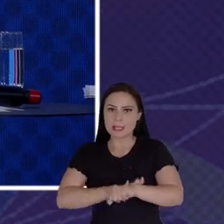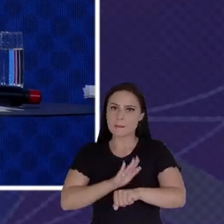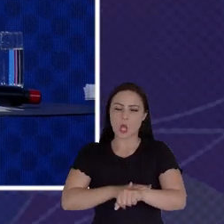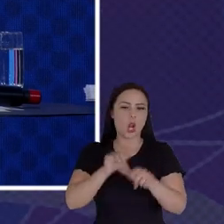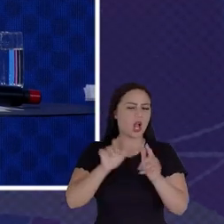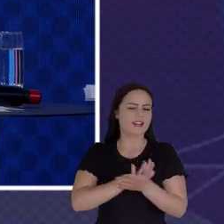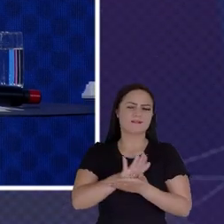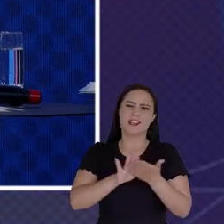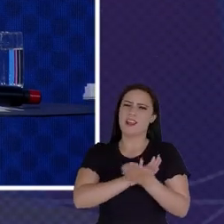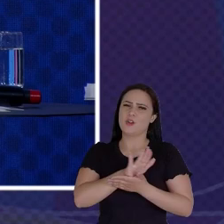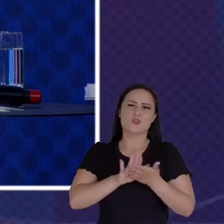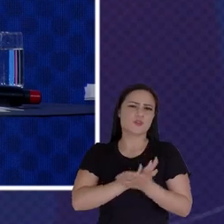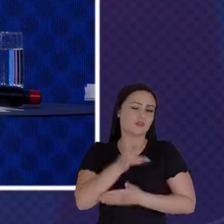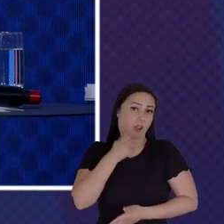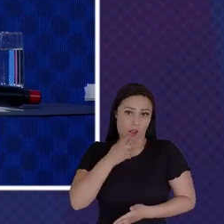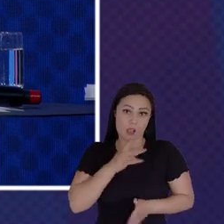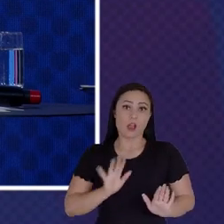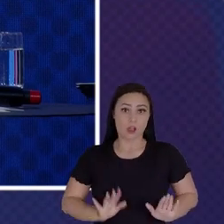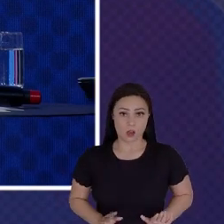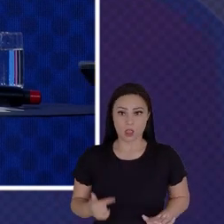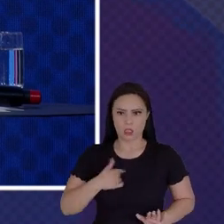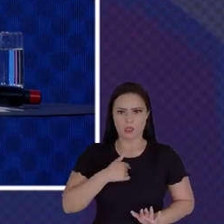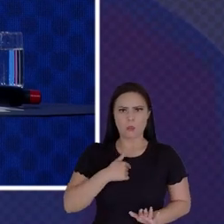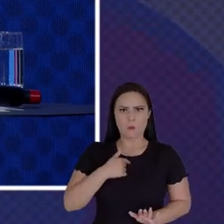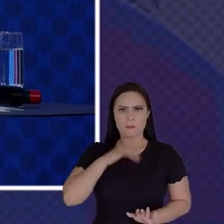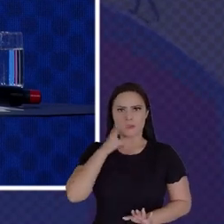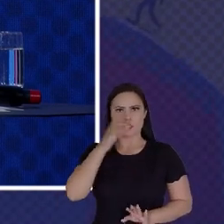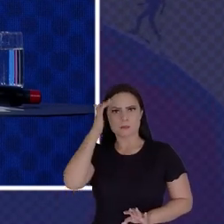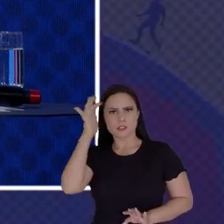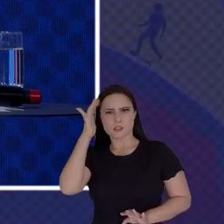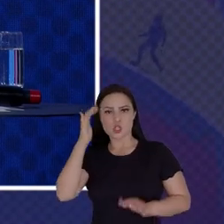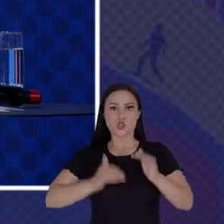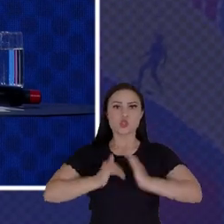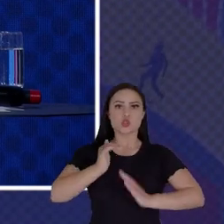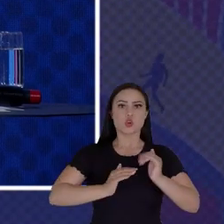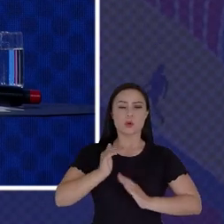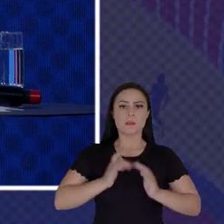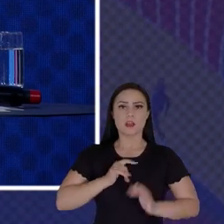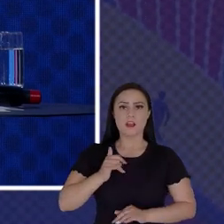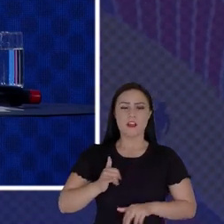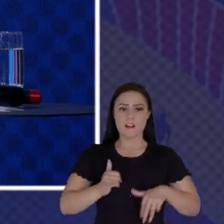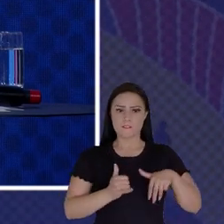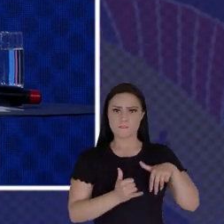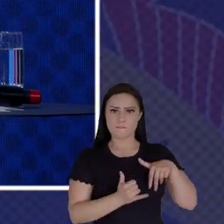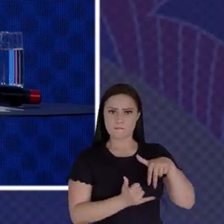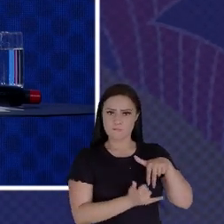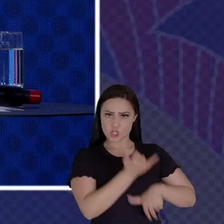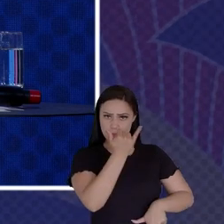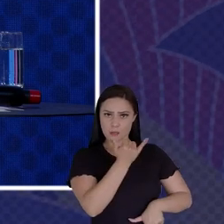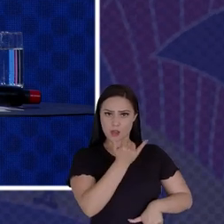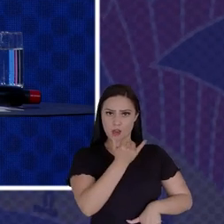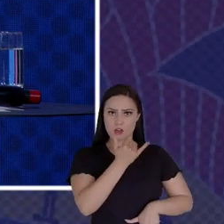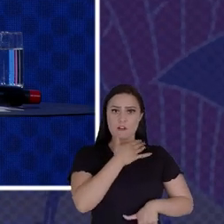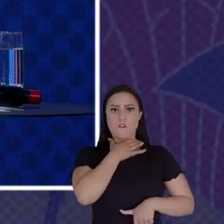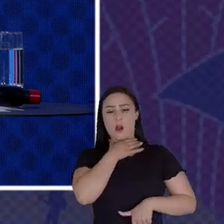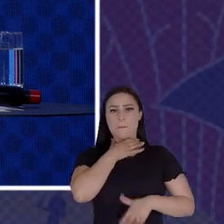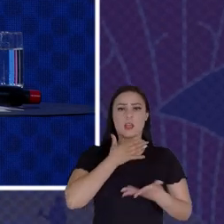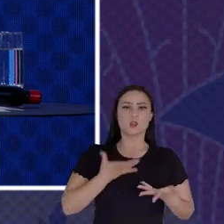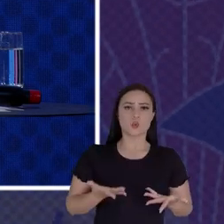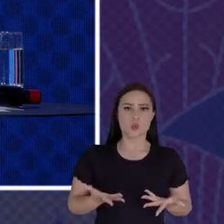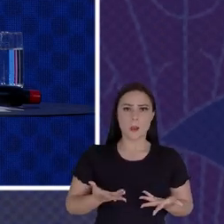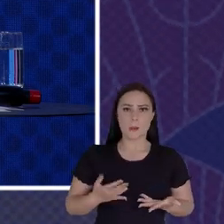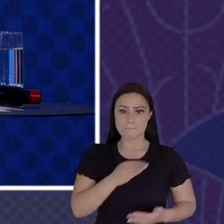And I Immediately Thought About Drowning Victims See When You die From Drowning